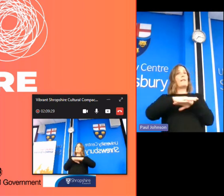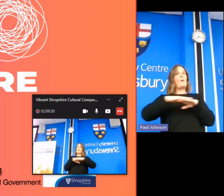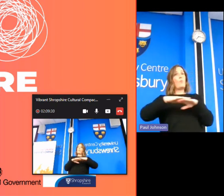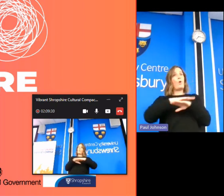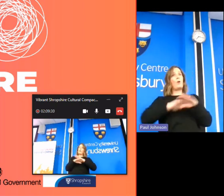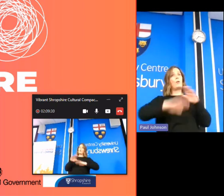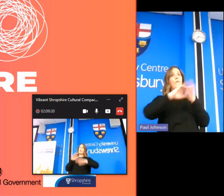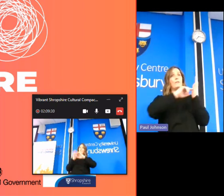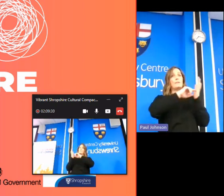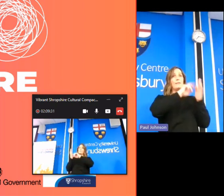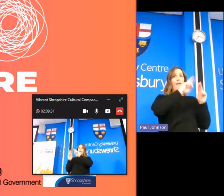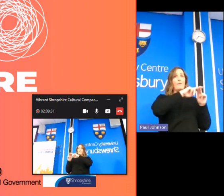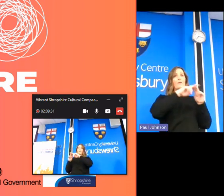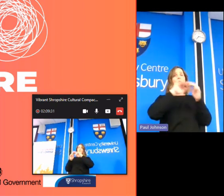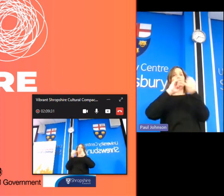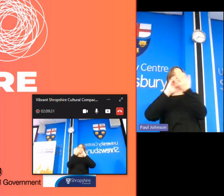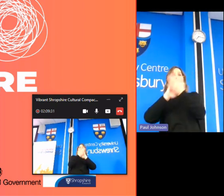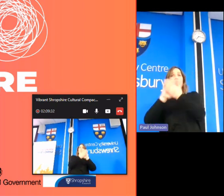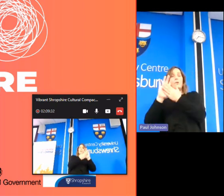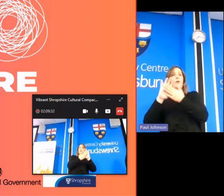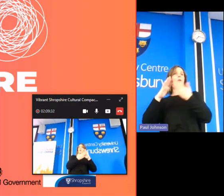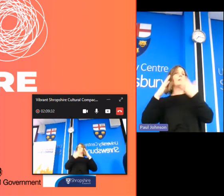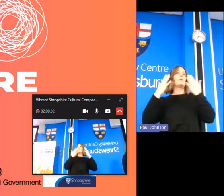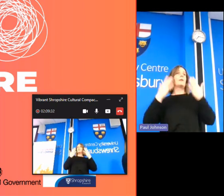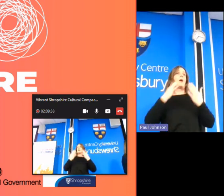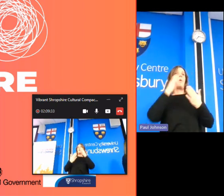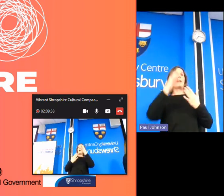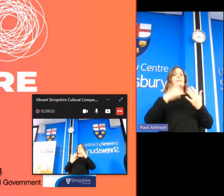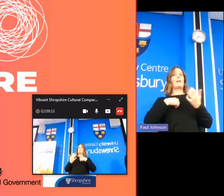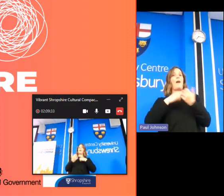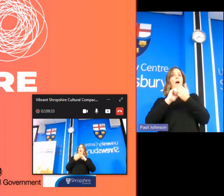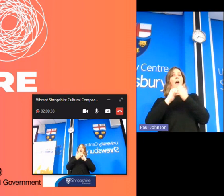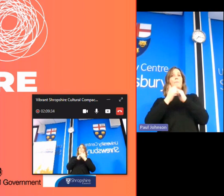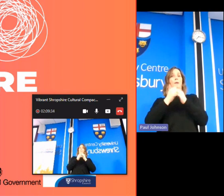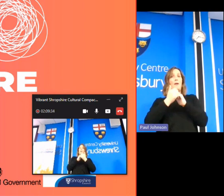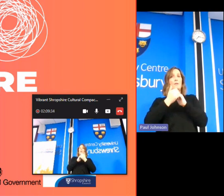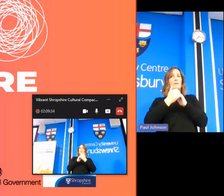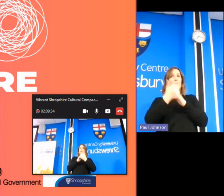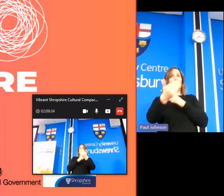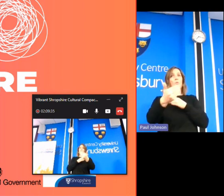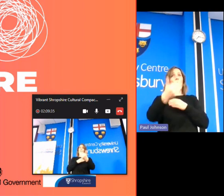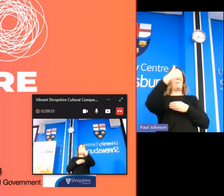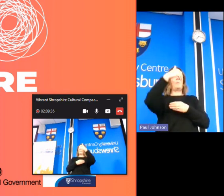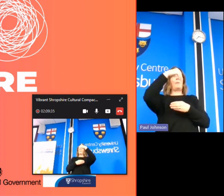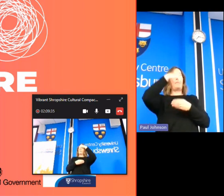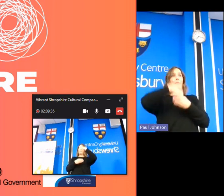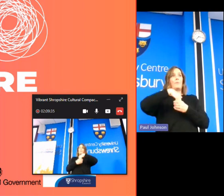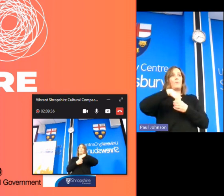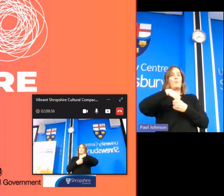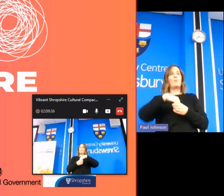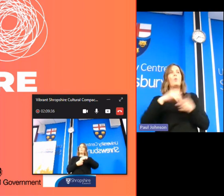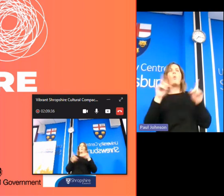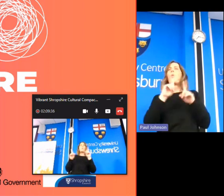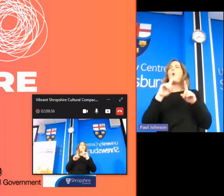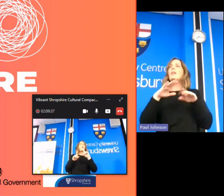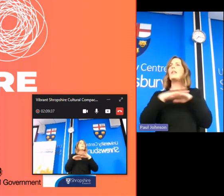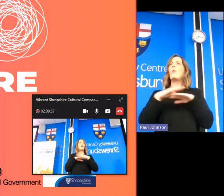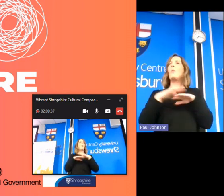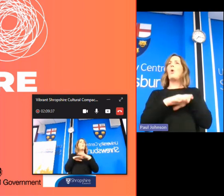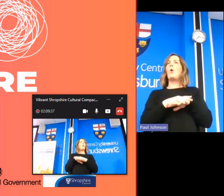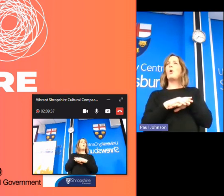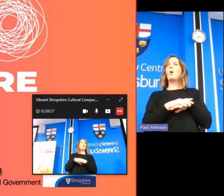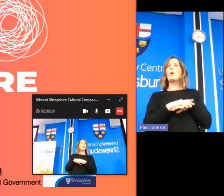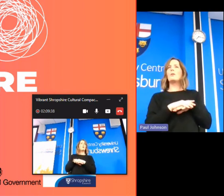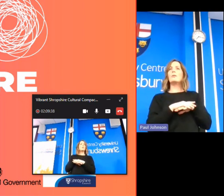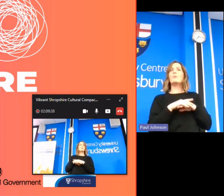across telford in shropshire and what we're asking now is all of our partners to be a part of that sort of i will mark what network is part